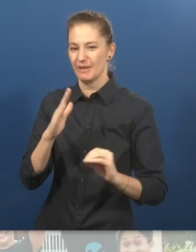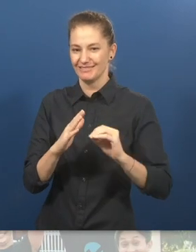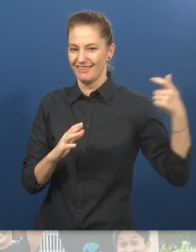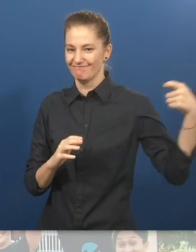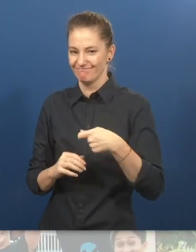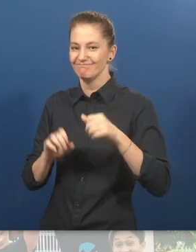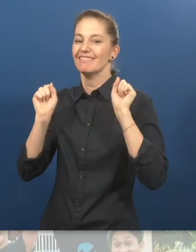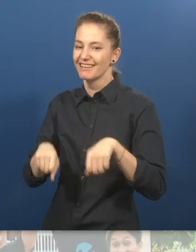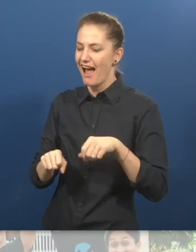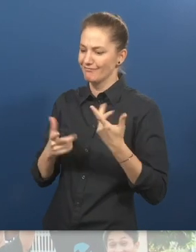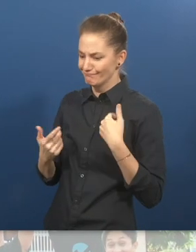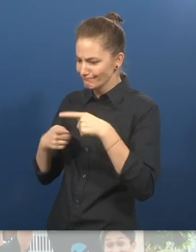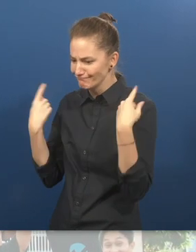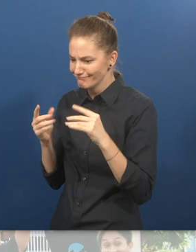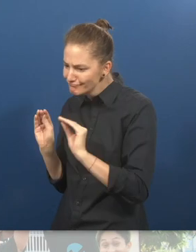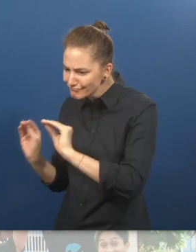for Virtual A-Han?